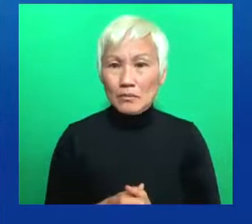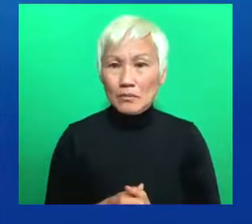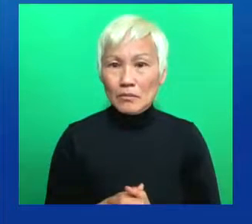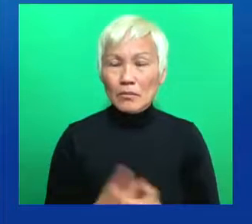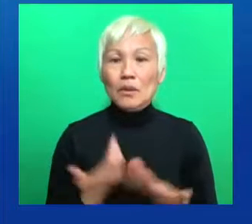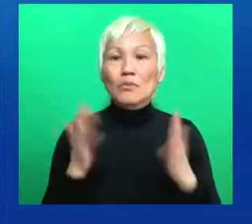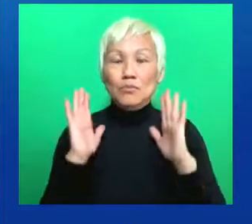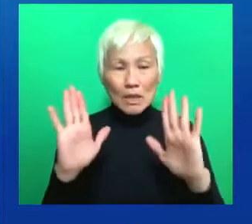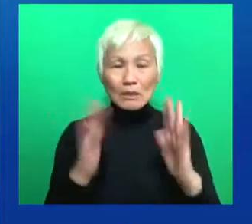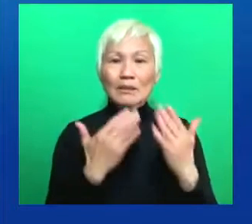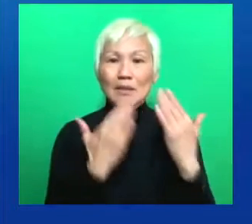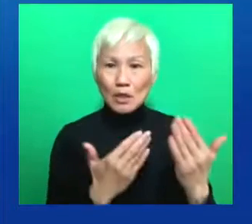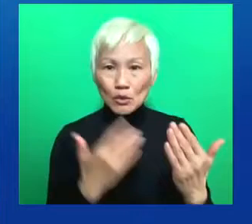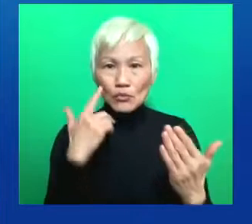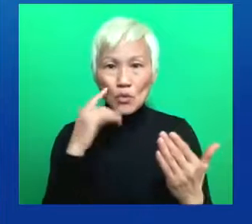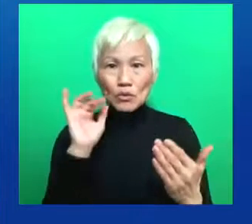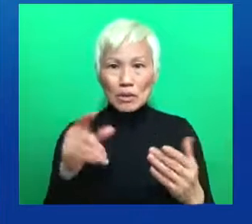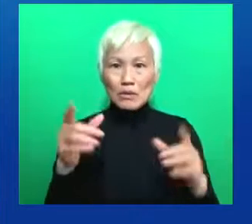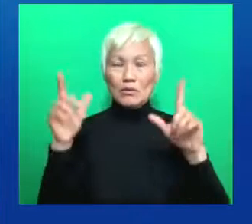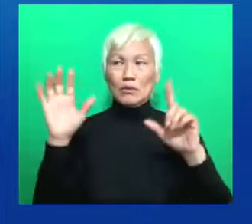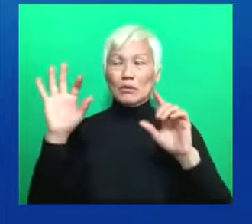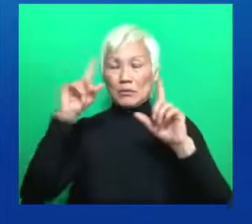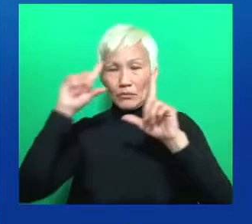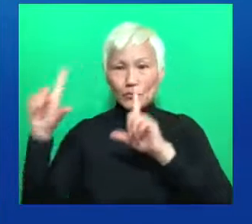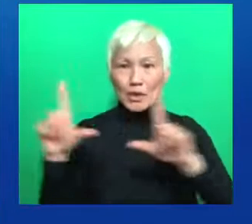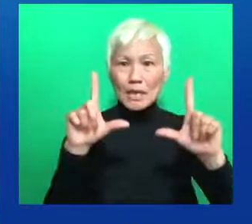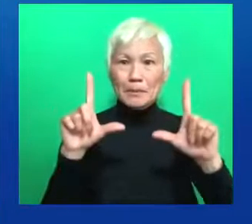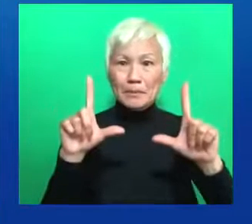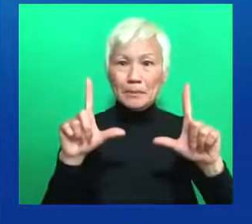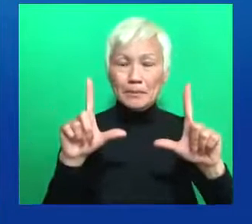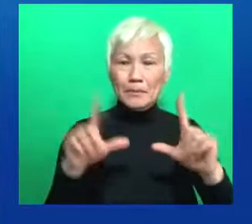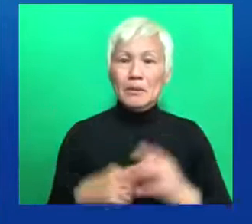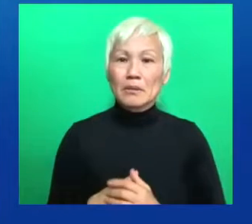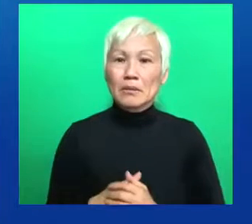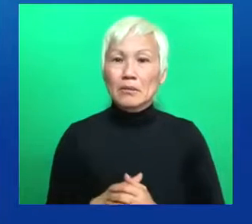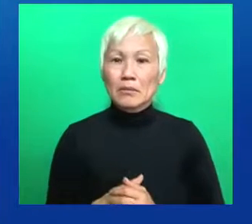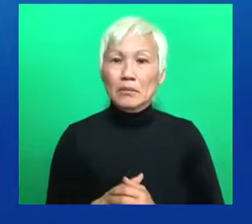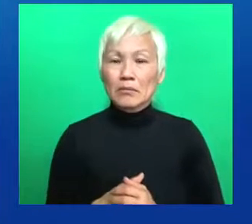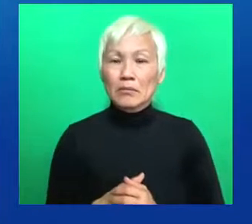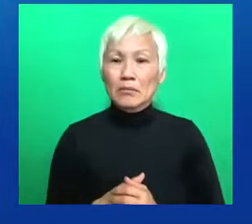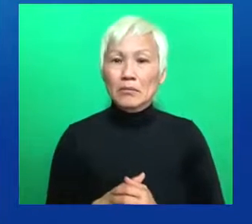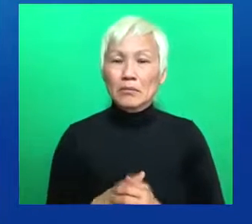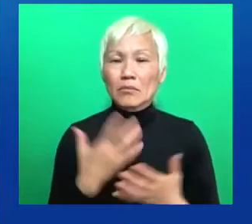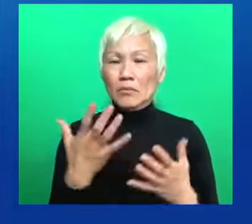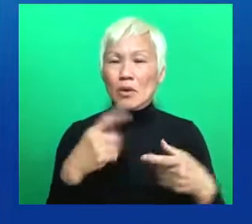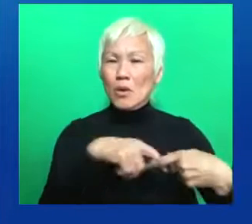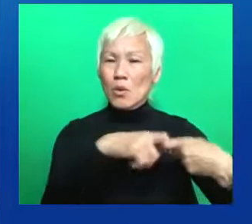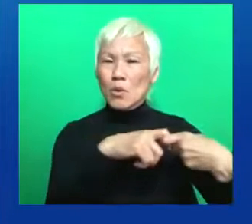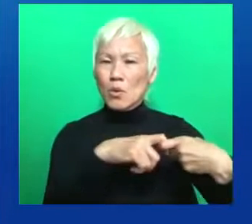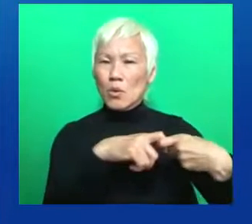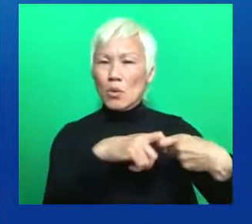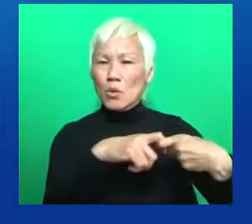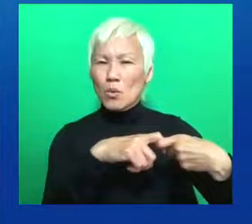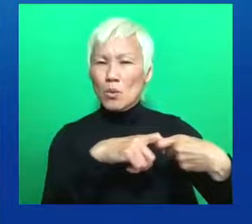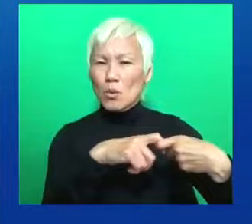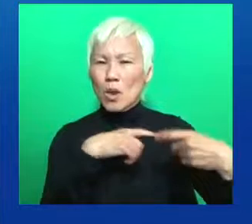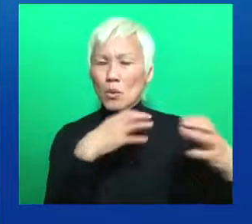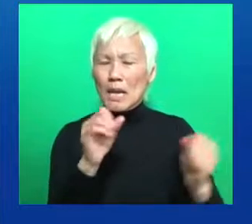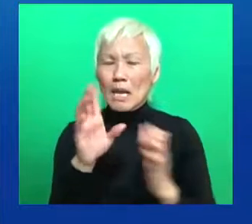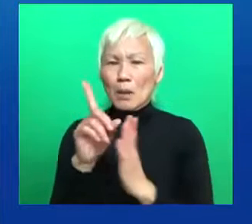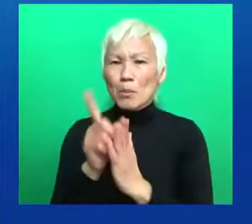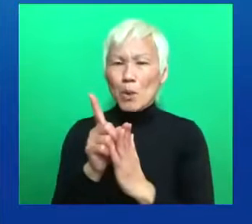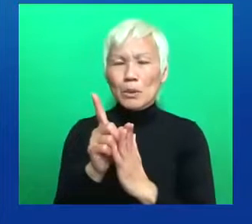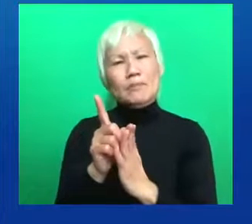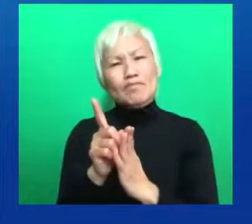a more strident response to your question, I just want to say it's important that we take a moment in the midst of our continued struggle for